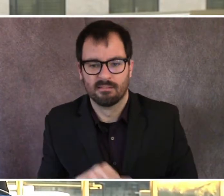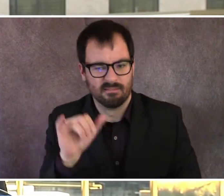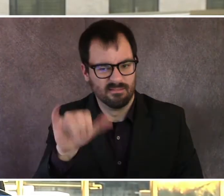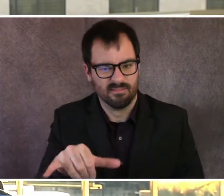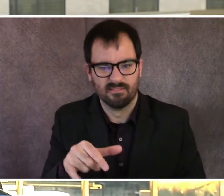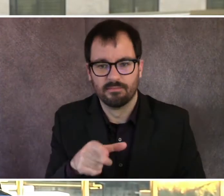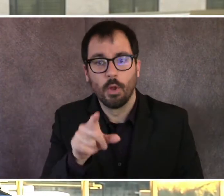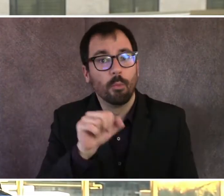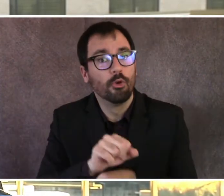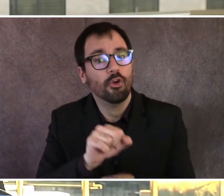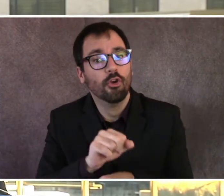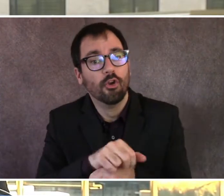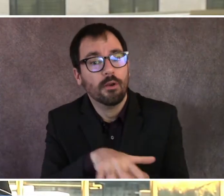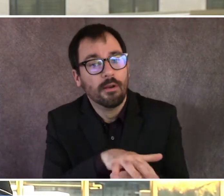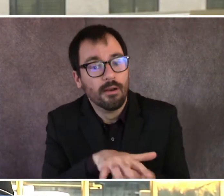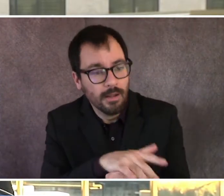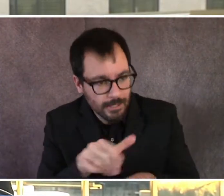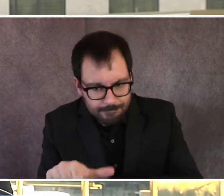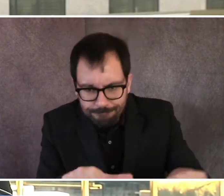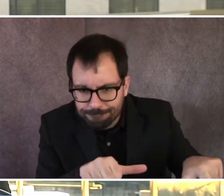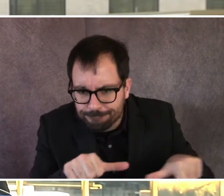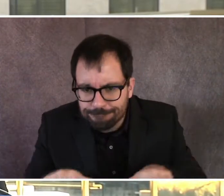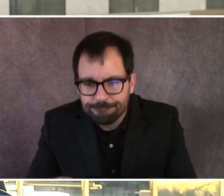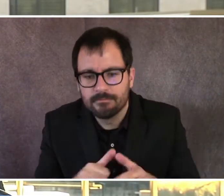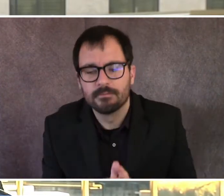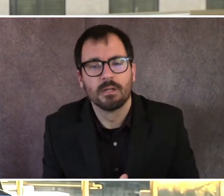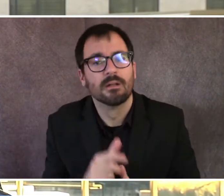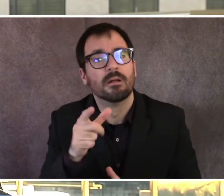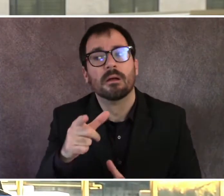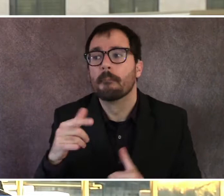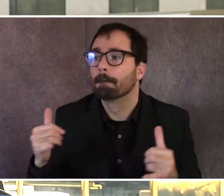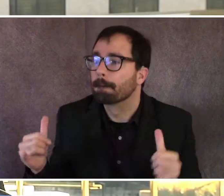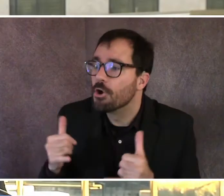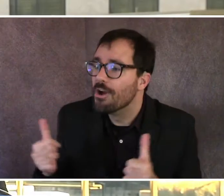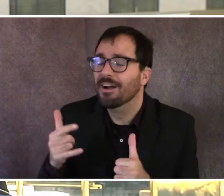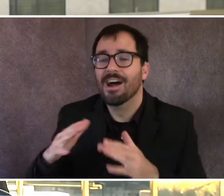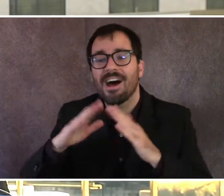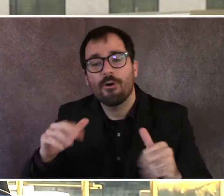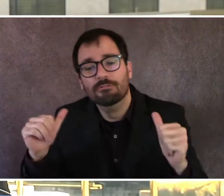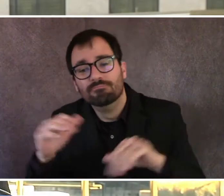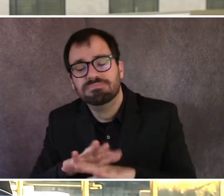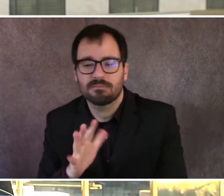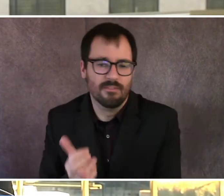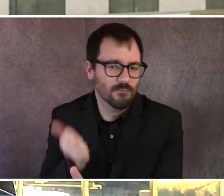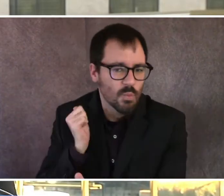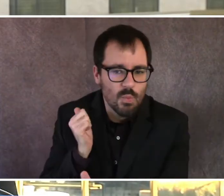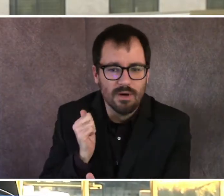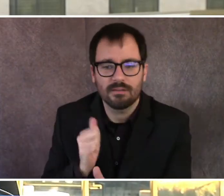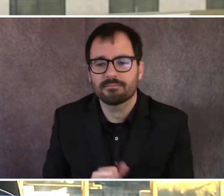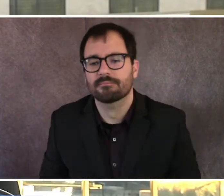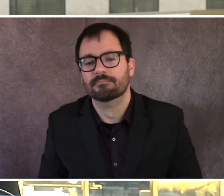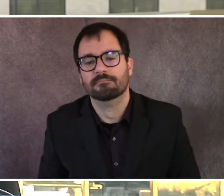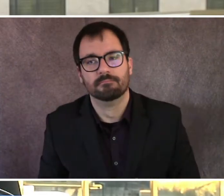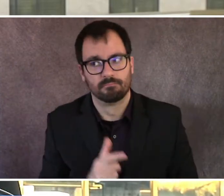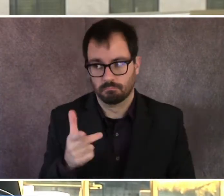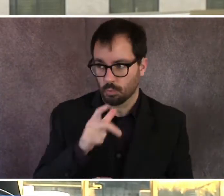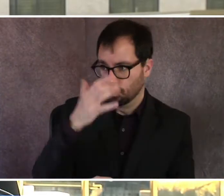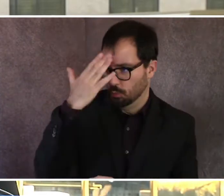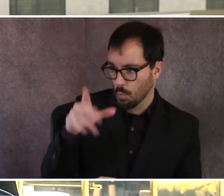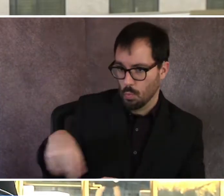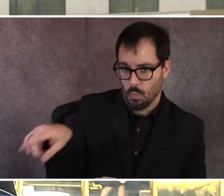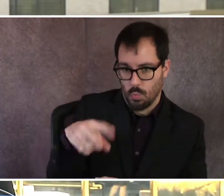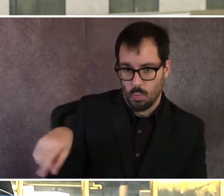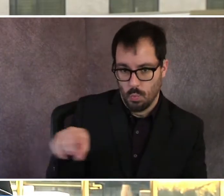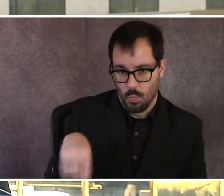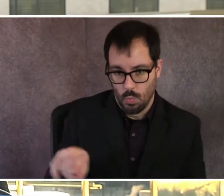clean. We're asking people to avoid parties and other gatherings with people you don't know or people you kind of socialize with right now because we want to make